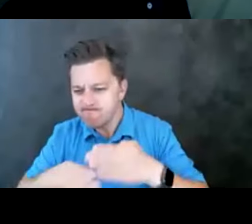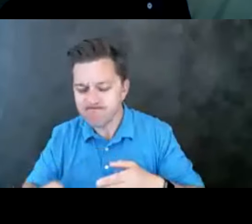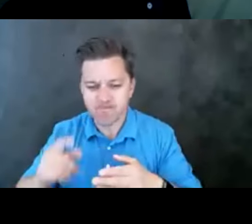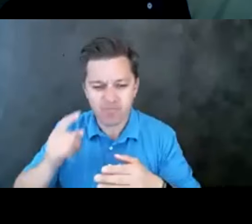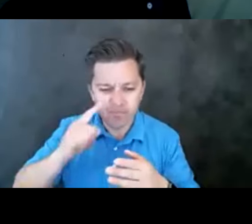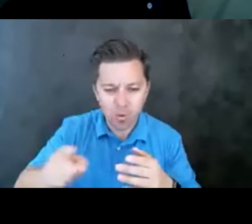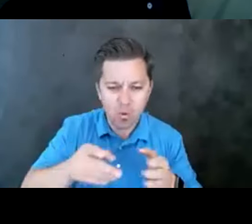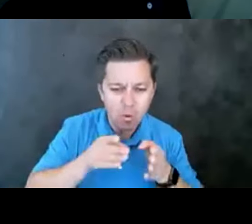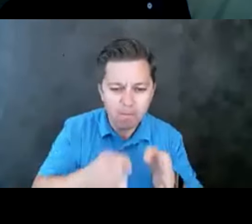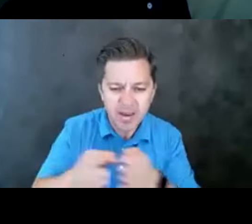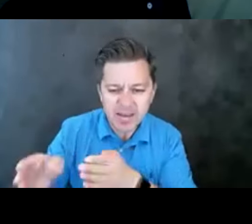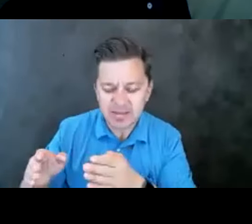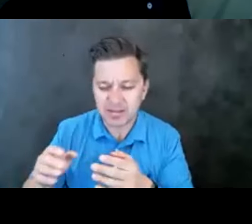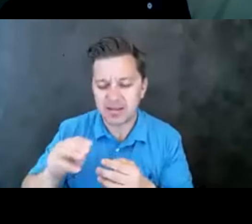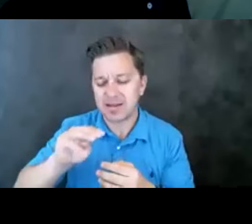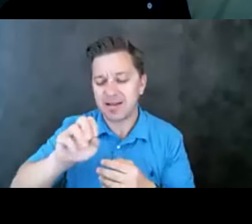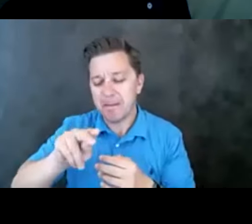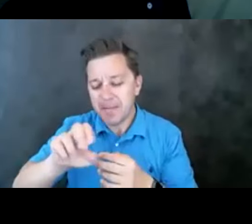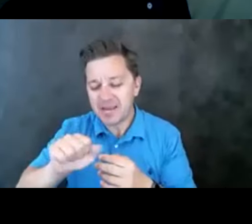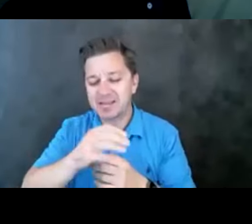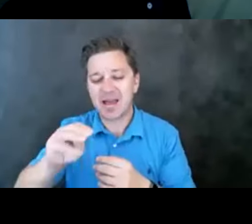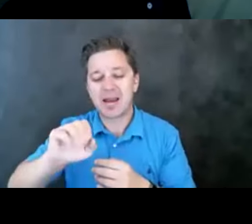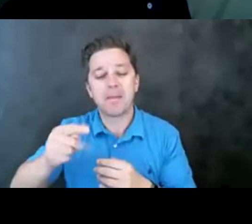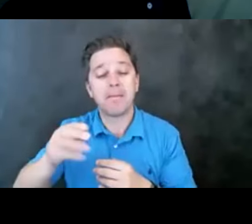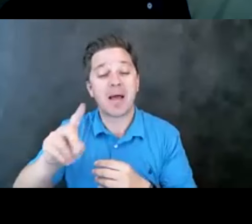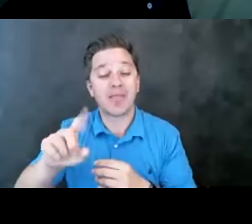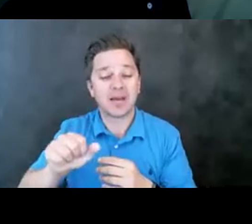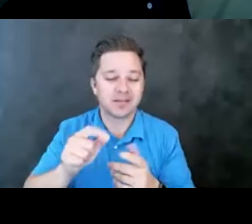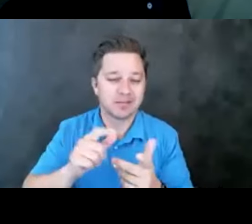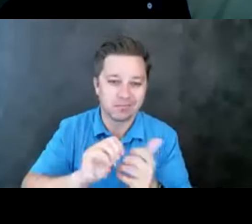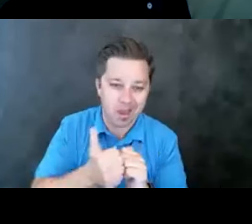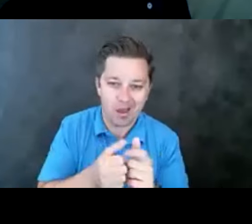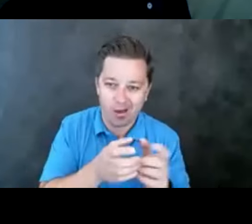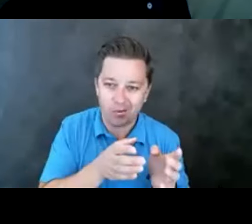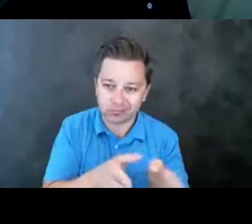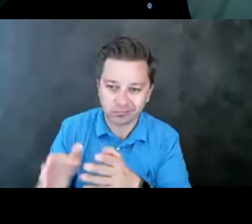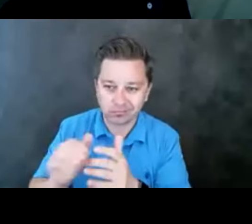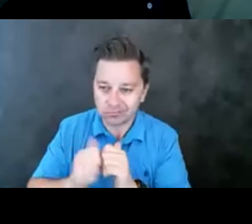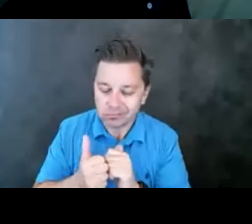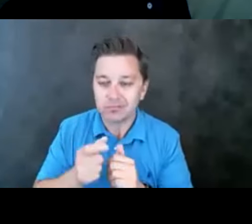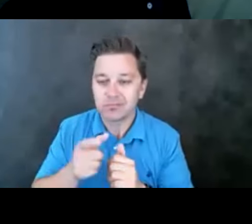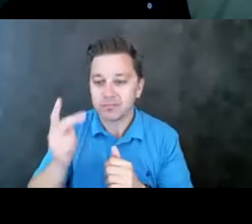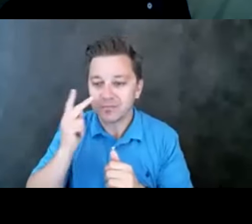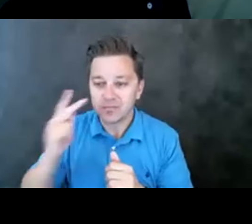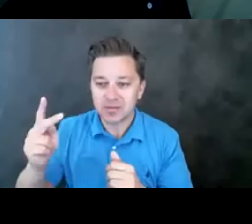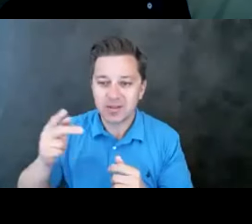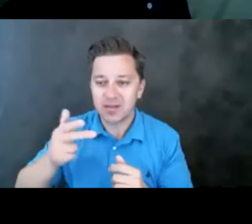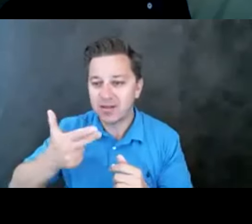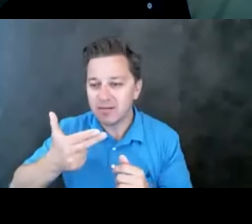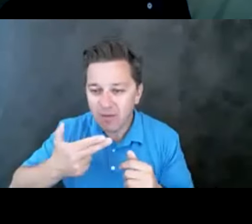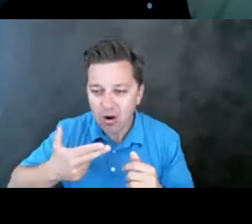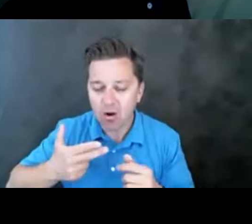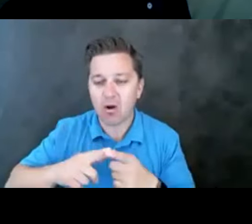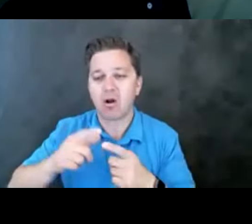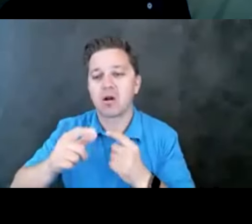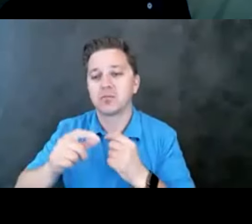methods. So this breaks it down means of deaths for males. So you'll see firearms and hanging and suffocation. One of the things